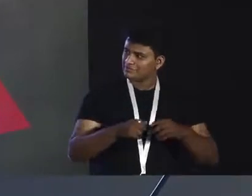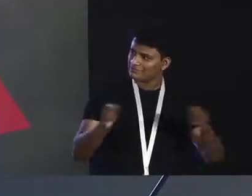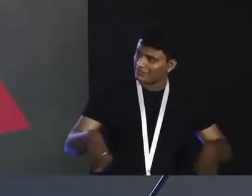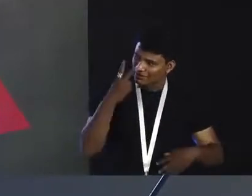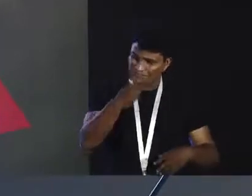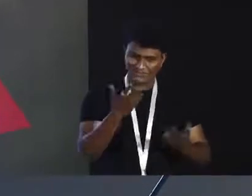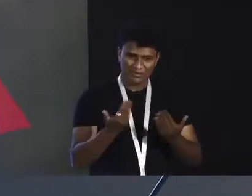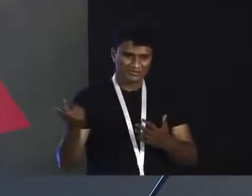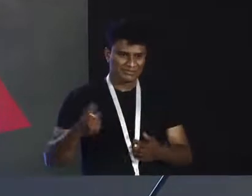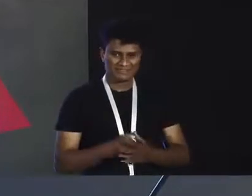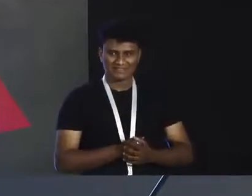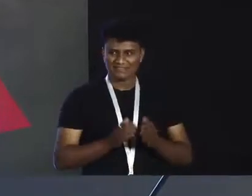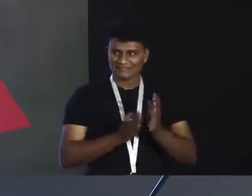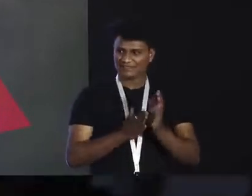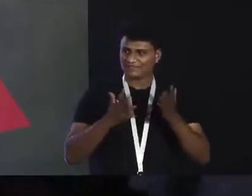Okay.